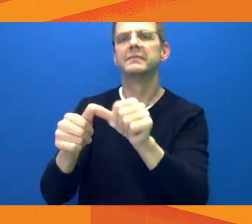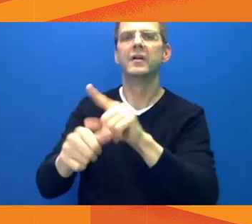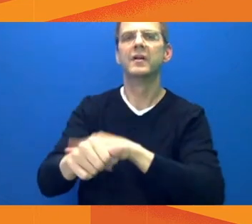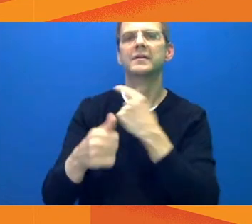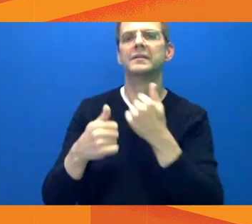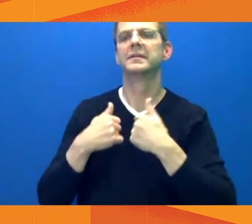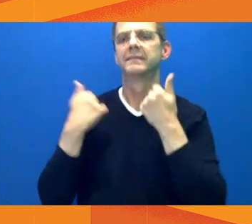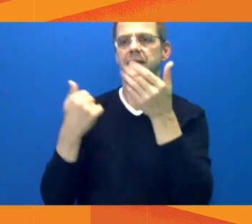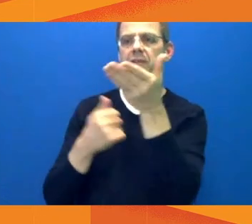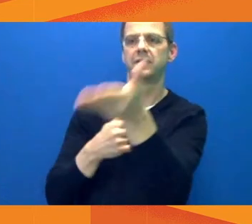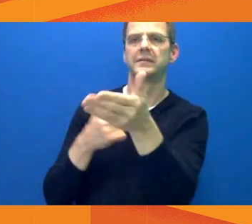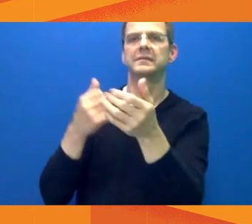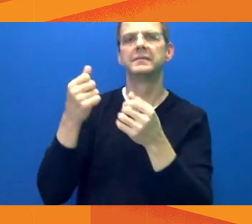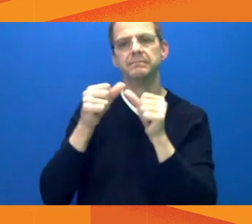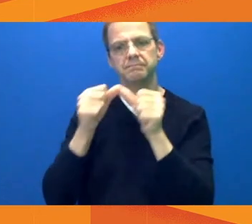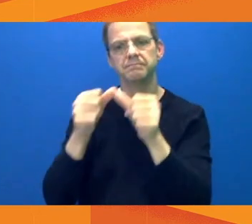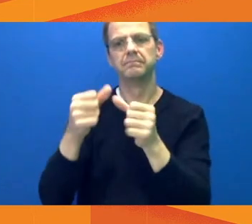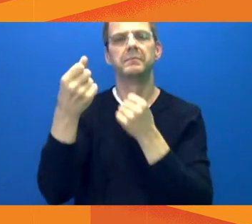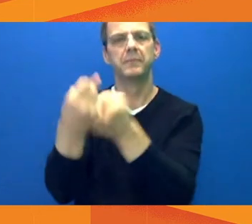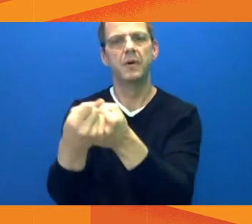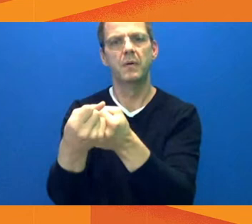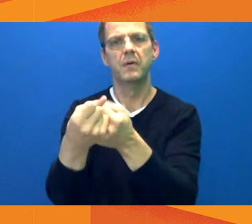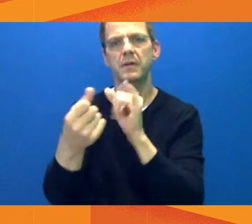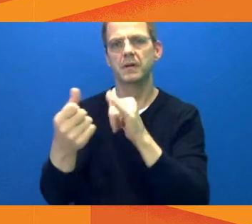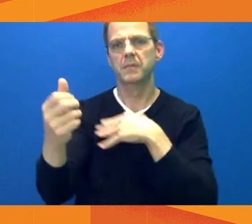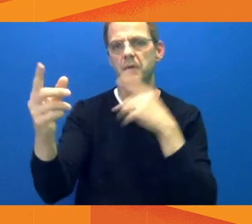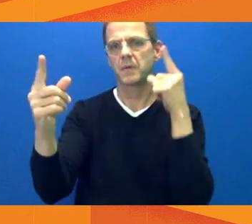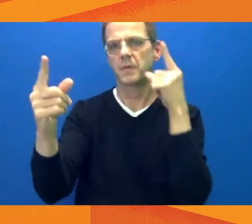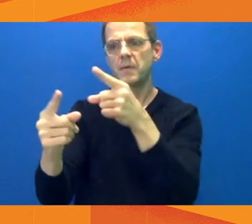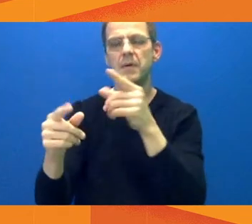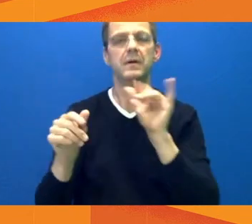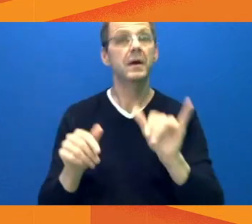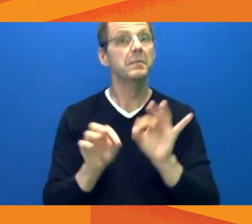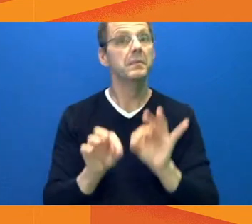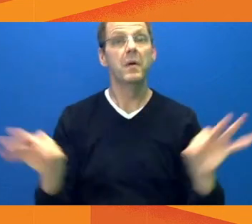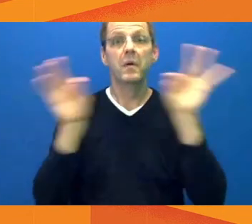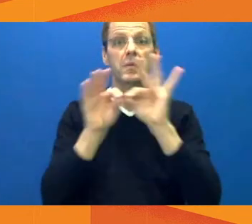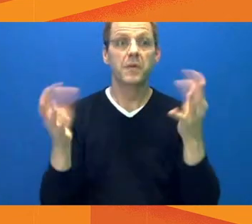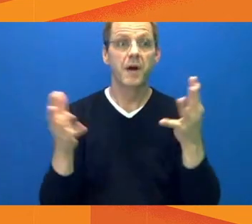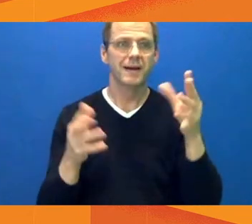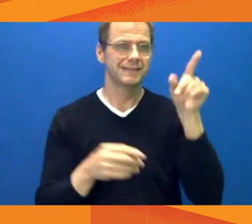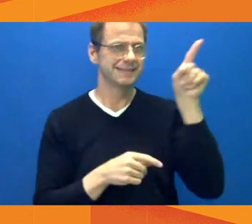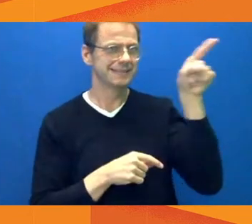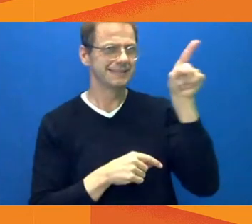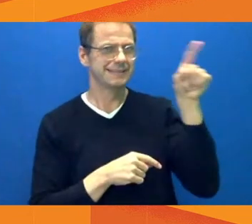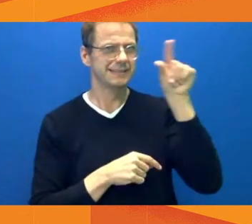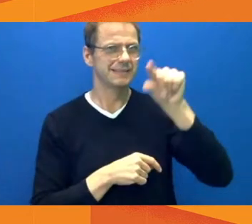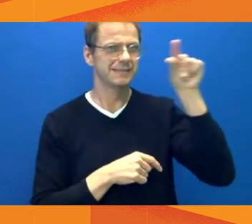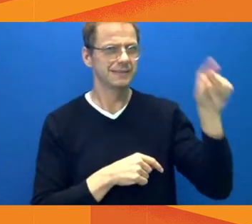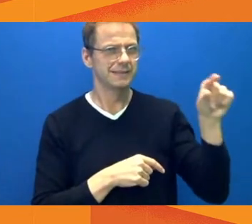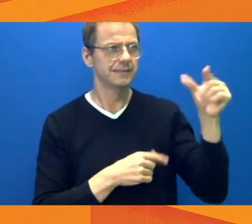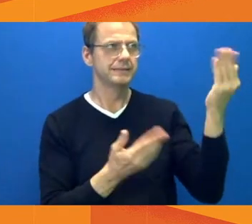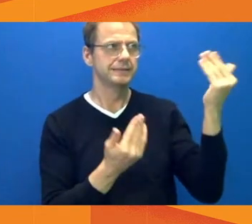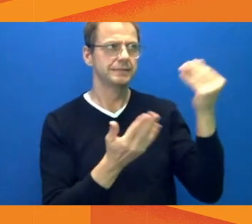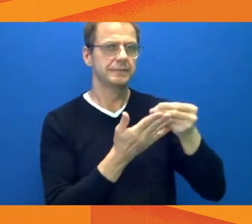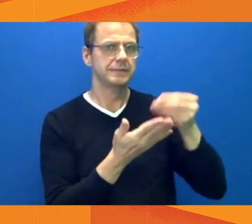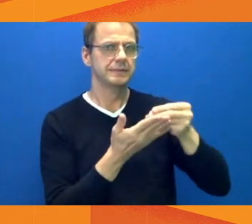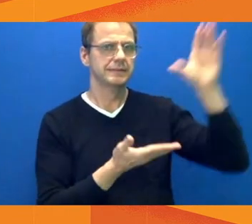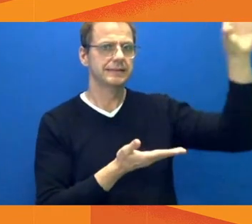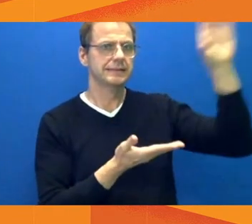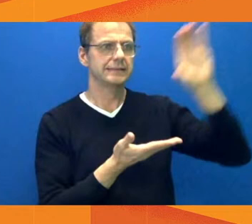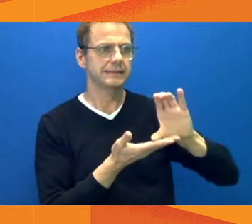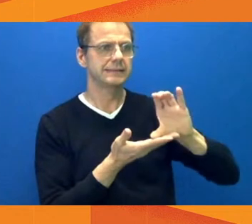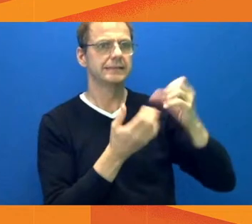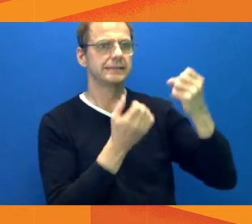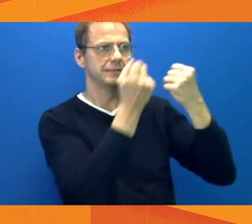The federal government has stepped up with a commitment to end chronic homelessness and over a $2.5 billion down payment on that with the